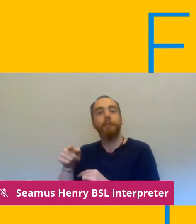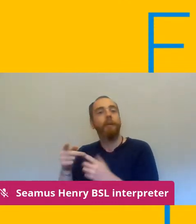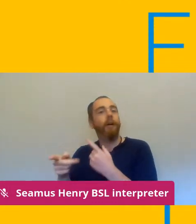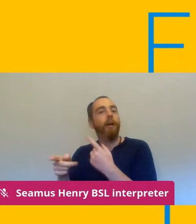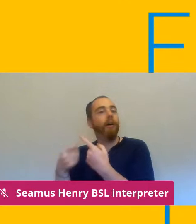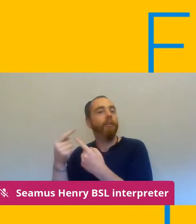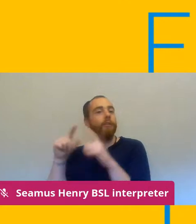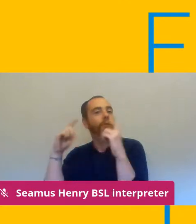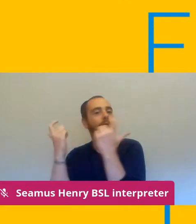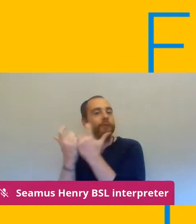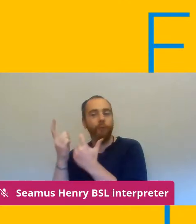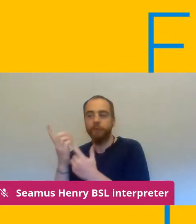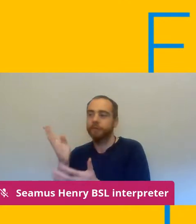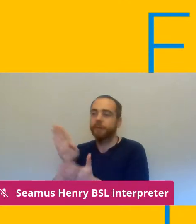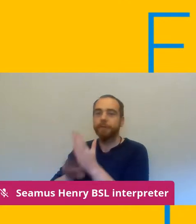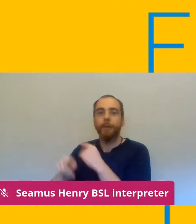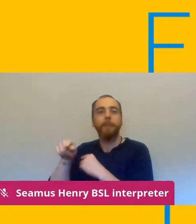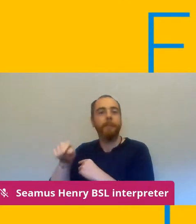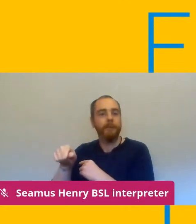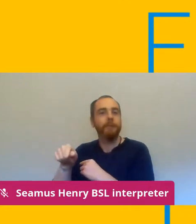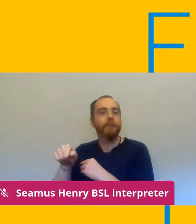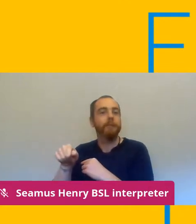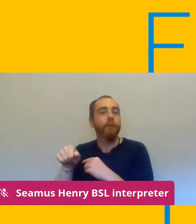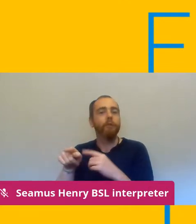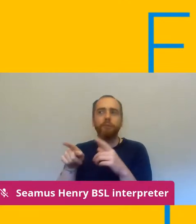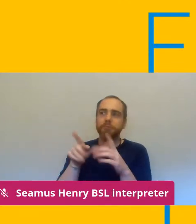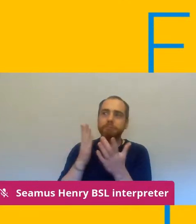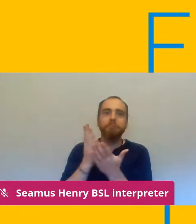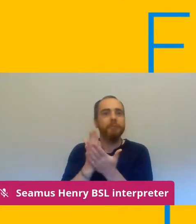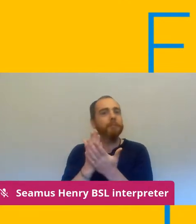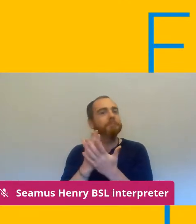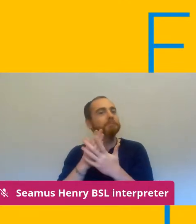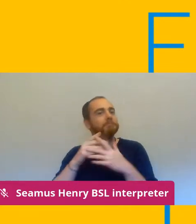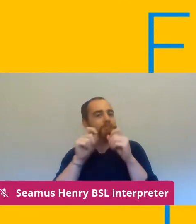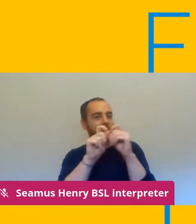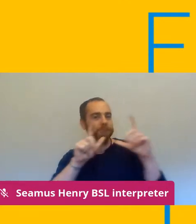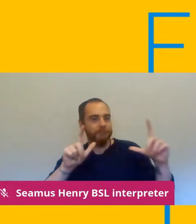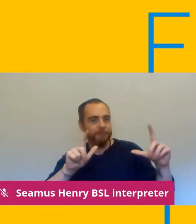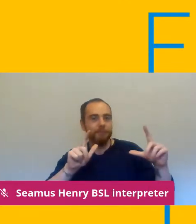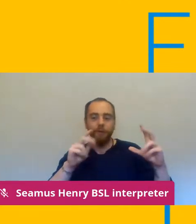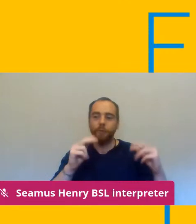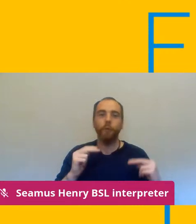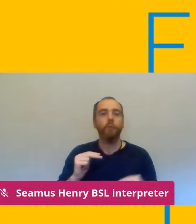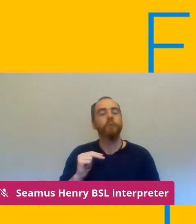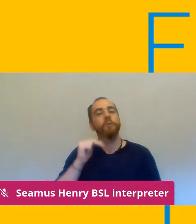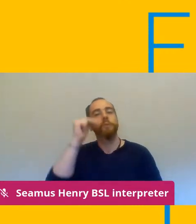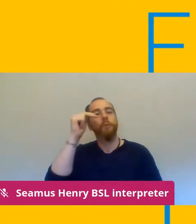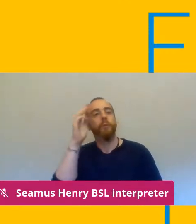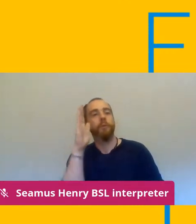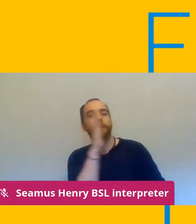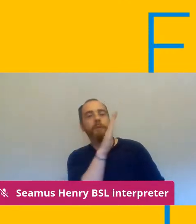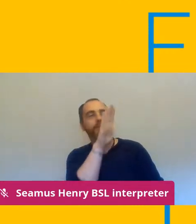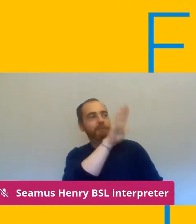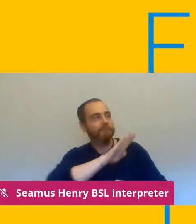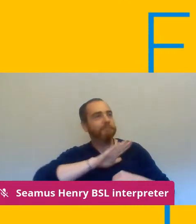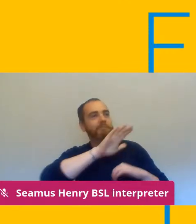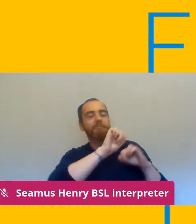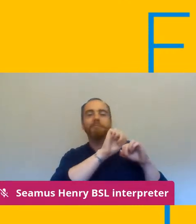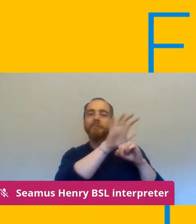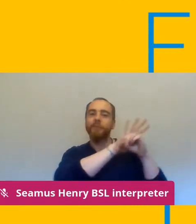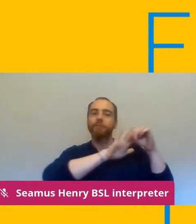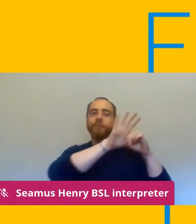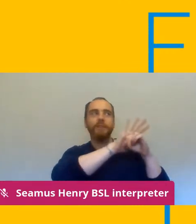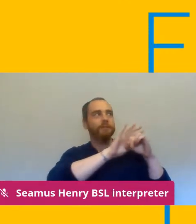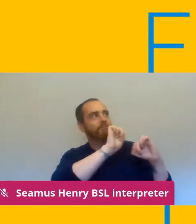NEC. In fact a bit of a northwest takeover which is a proud Mancunian I have absolutely no problem with. So